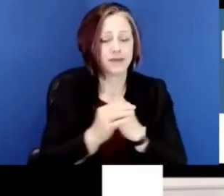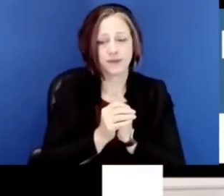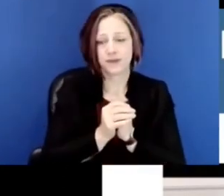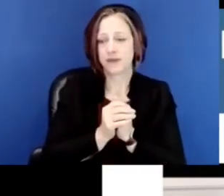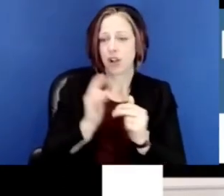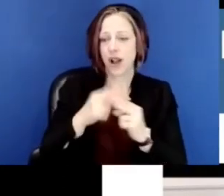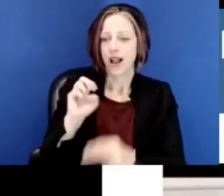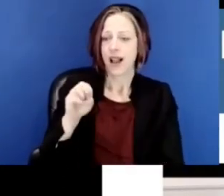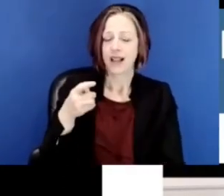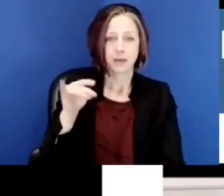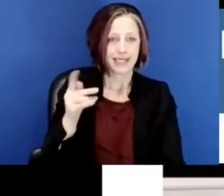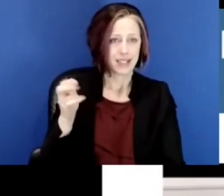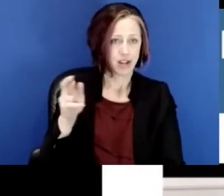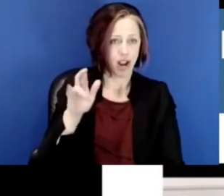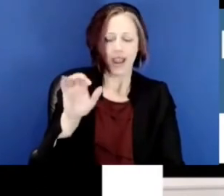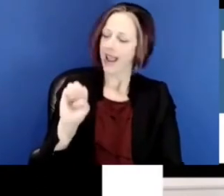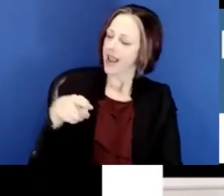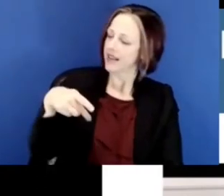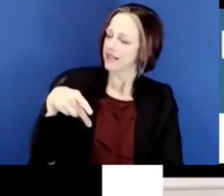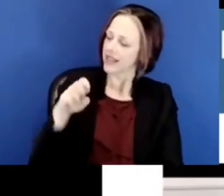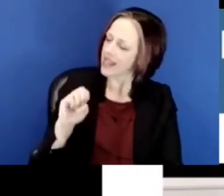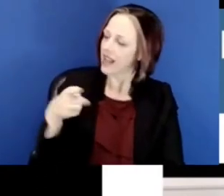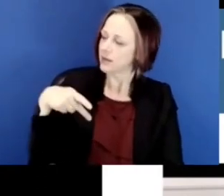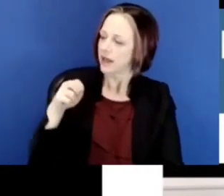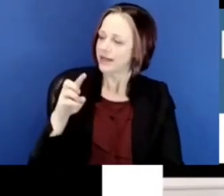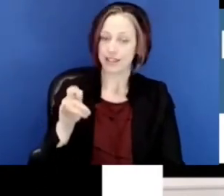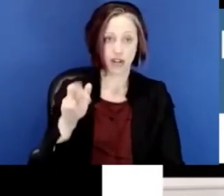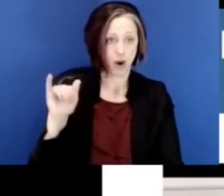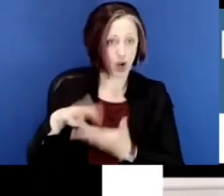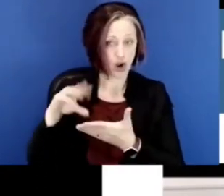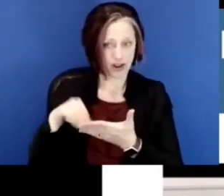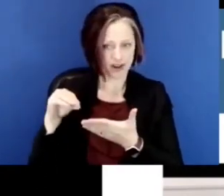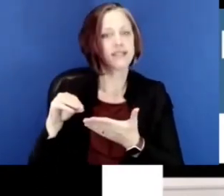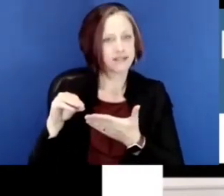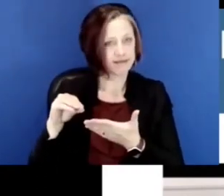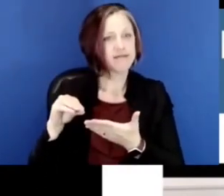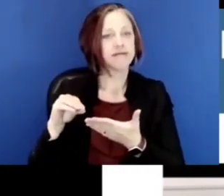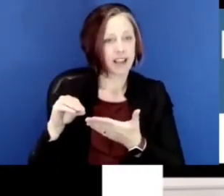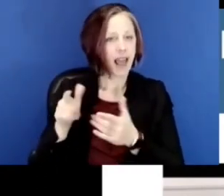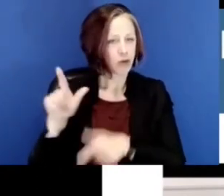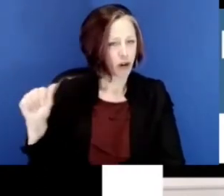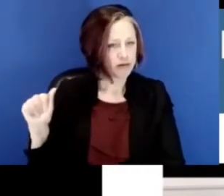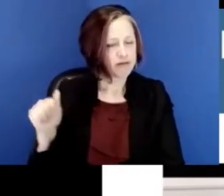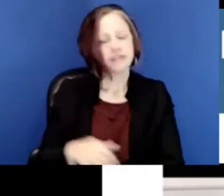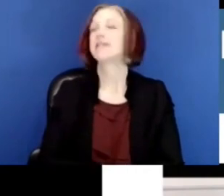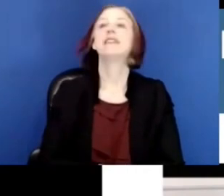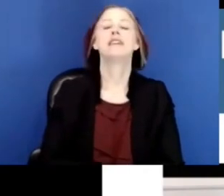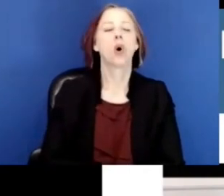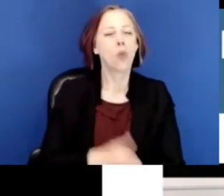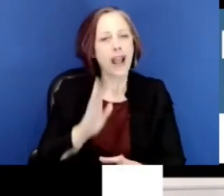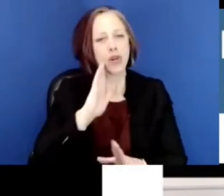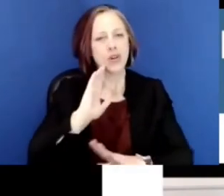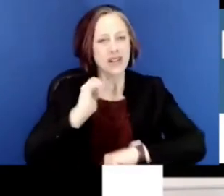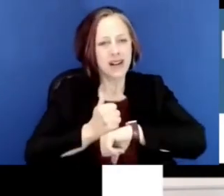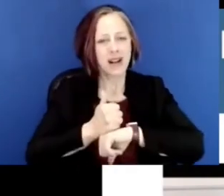Expeditionary learning is another example in the English language arts. The point is that there are ways that we want to support building